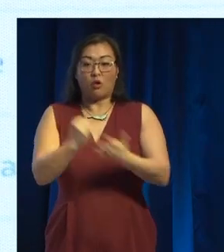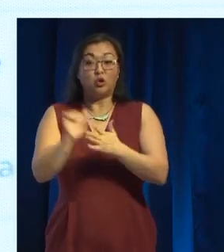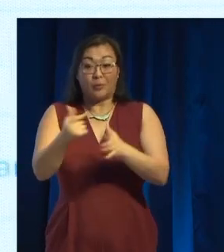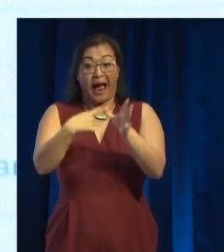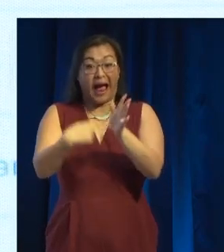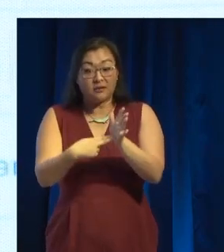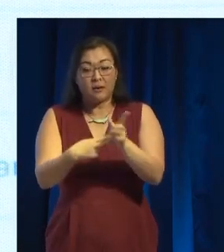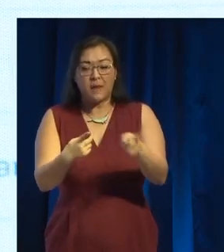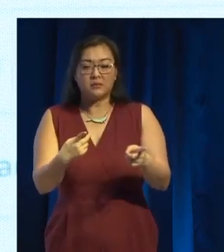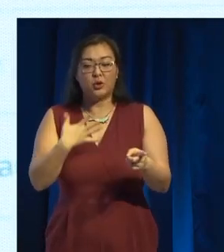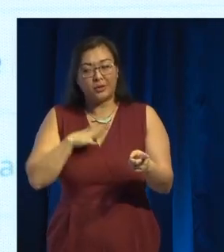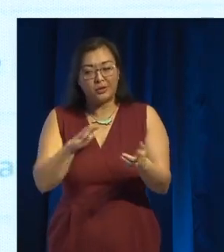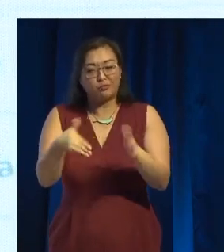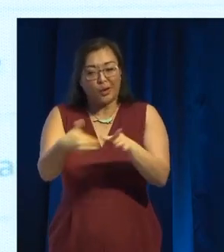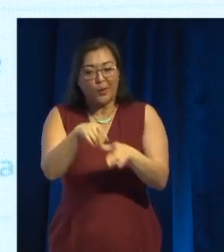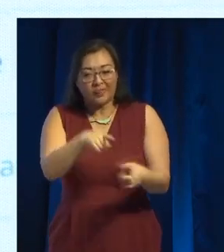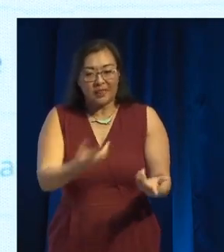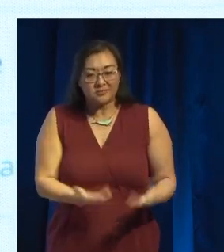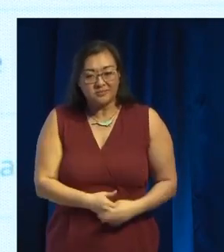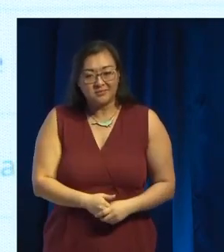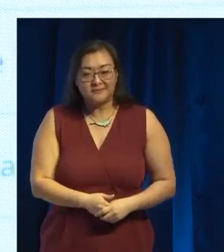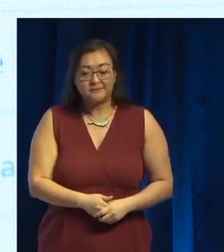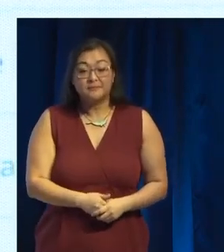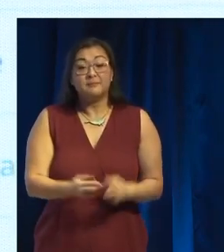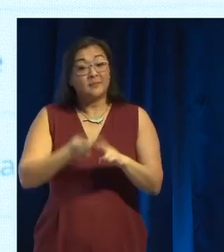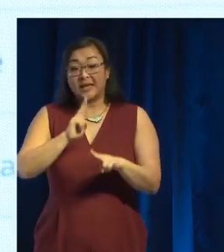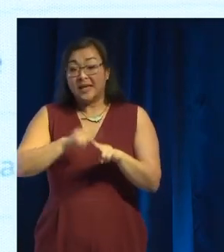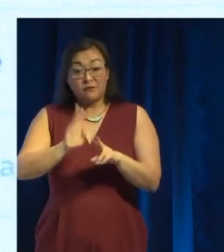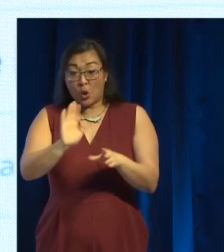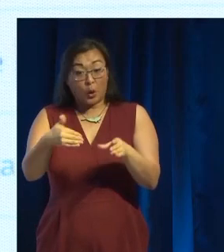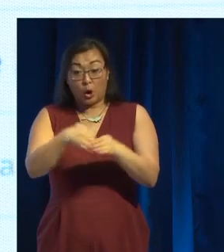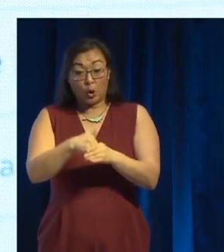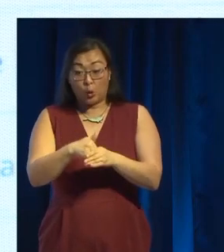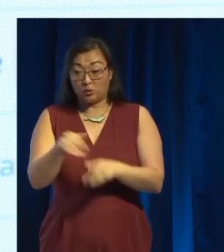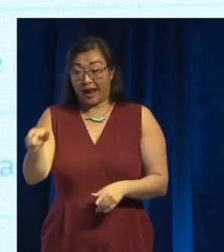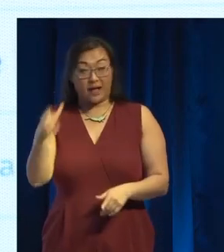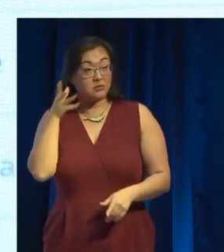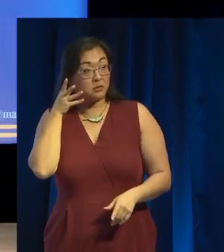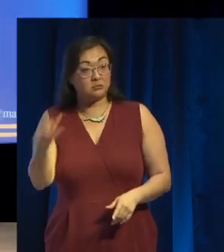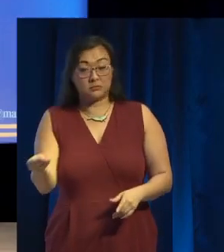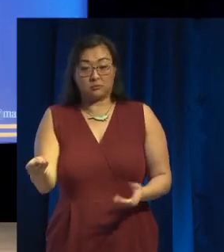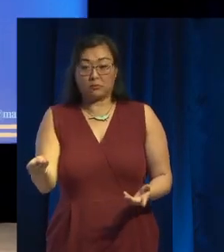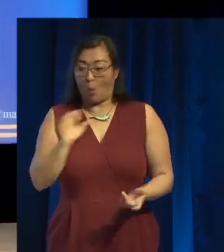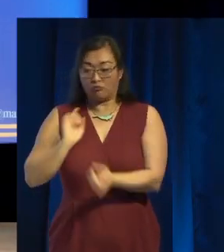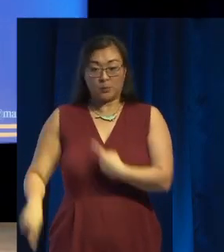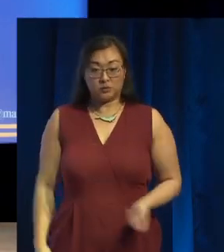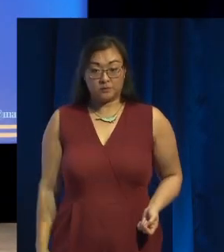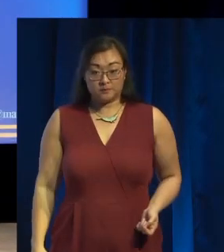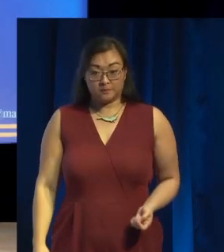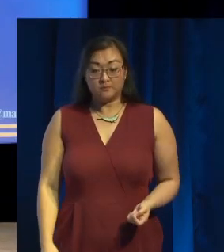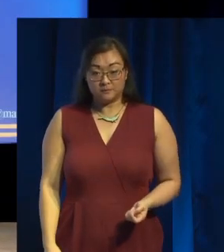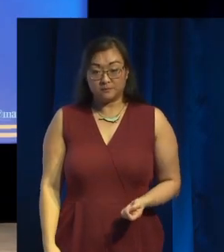it. So, you have to include it. If you don't include this in the list, Alexa will not respond at all.